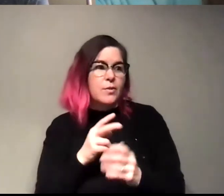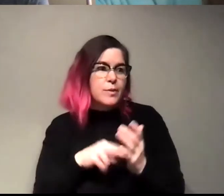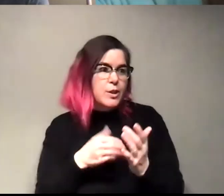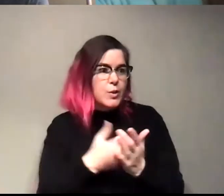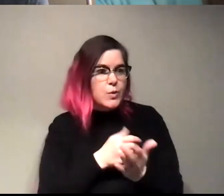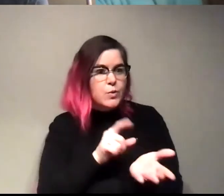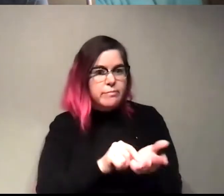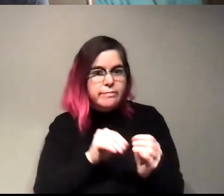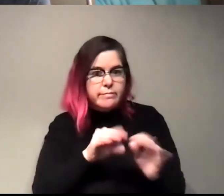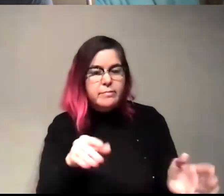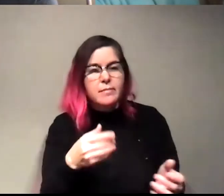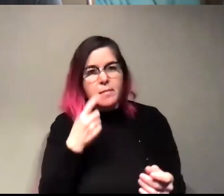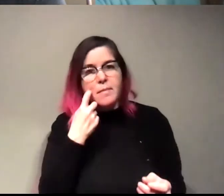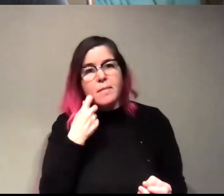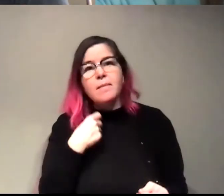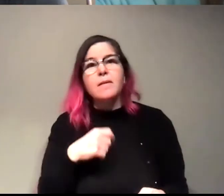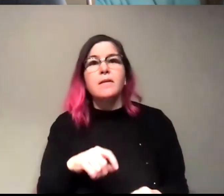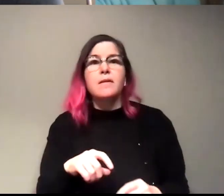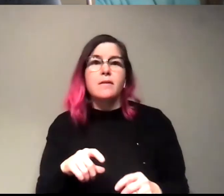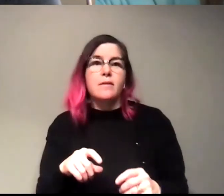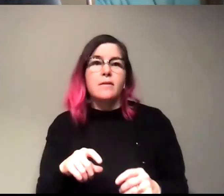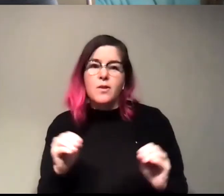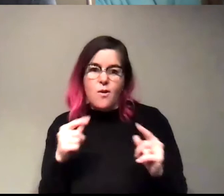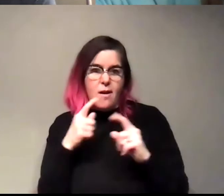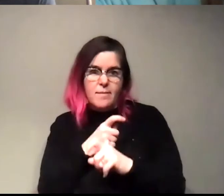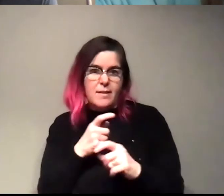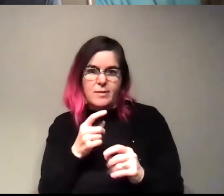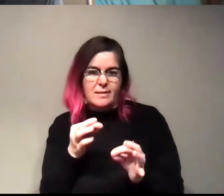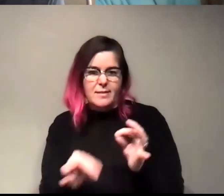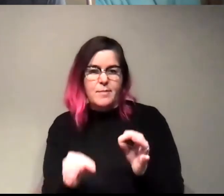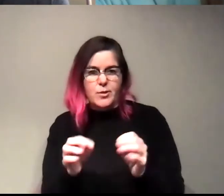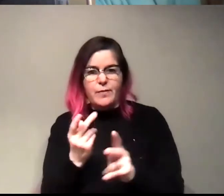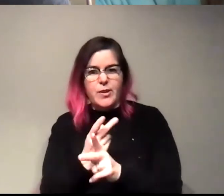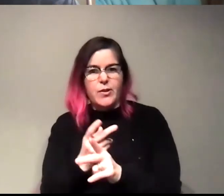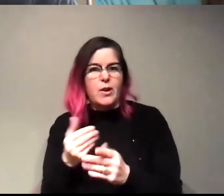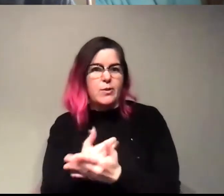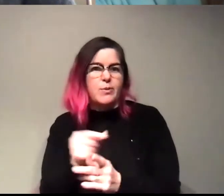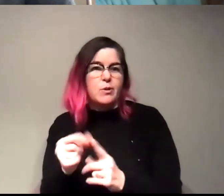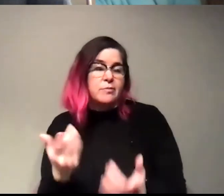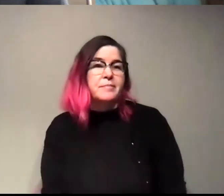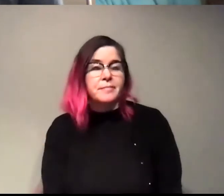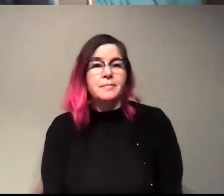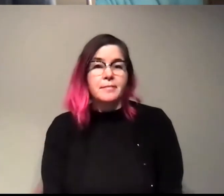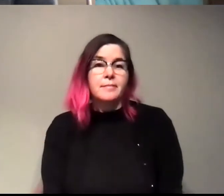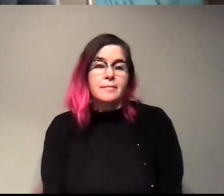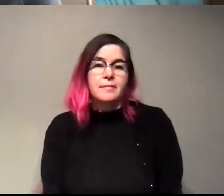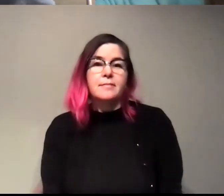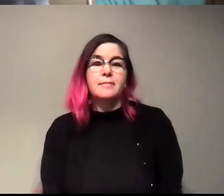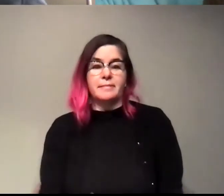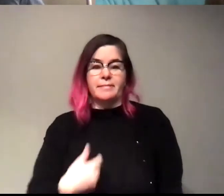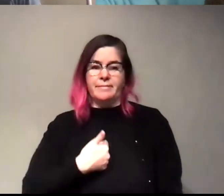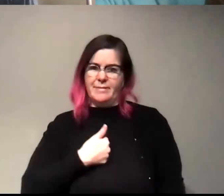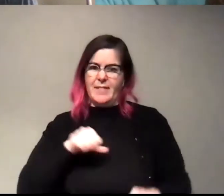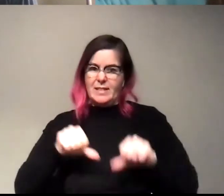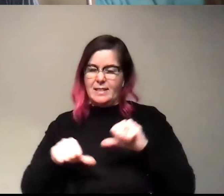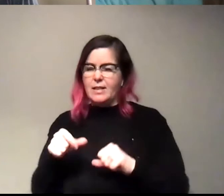words mean, like it really doesn't get any more complicated than that. You know, that's how you figure out what's going on. Yeah. Yeah. Cause as a scientist, you are